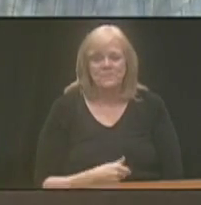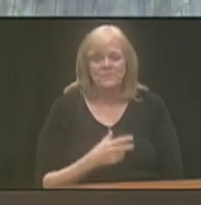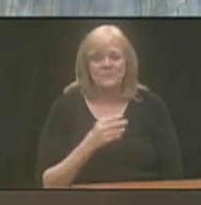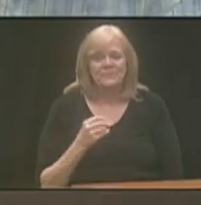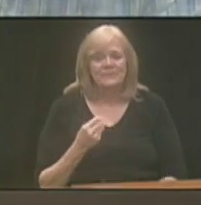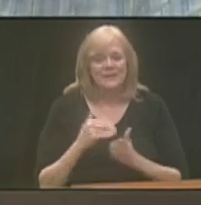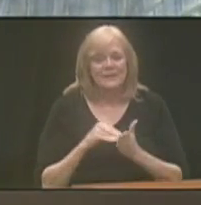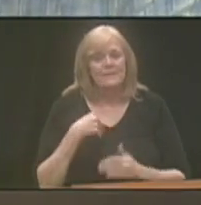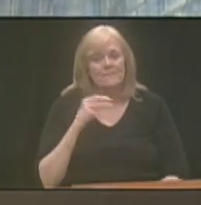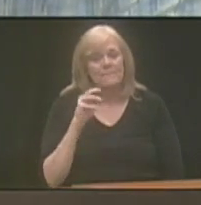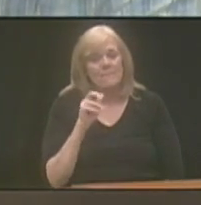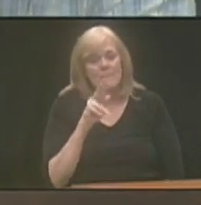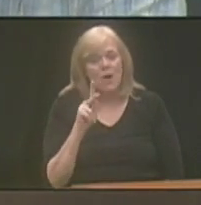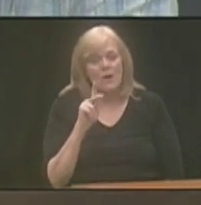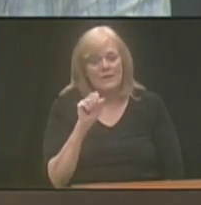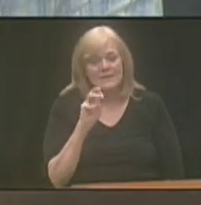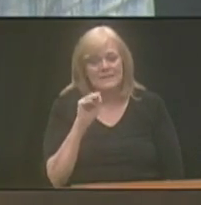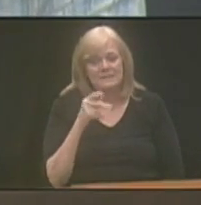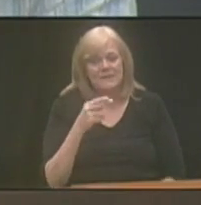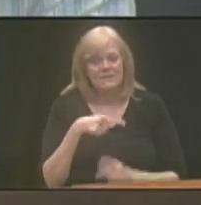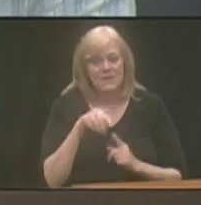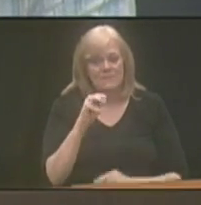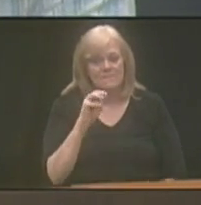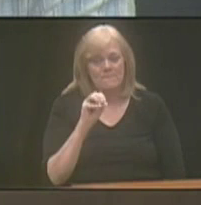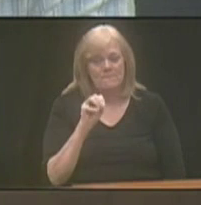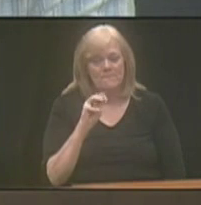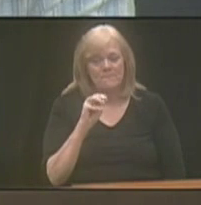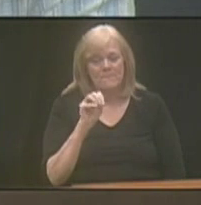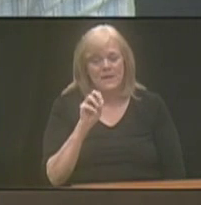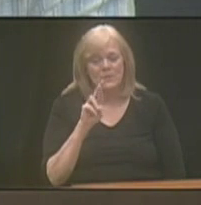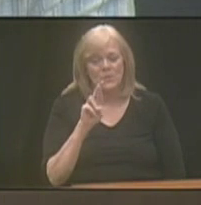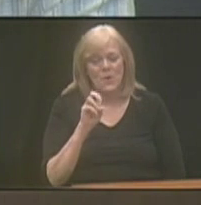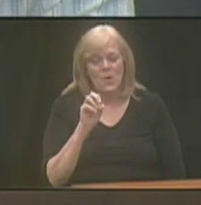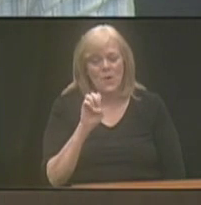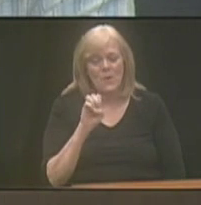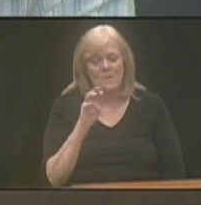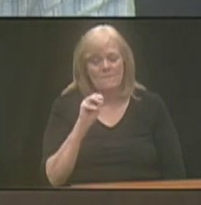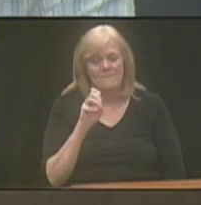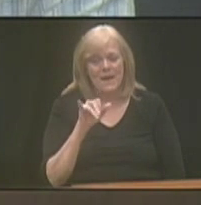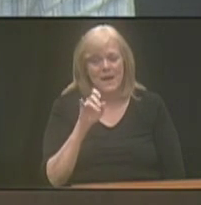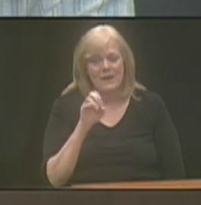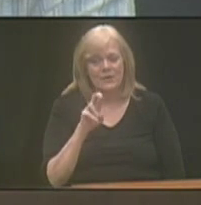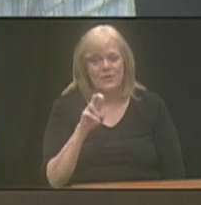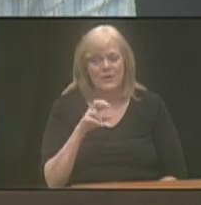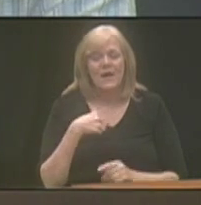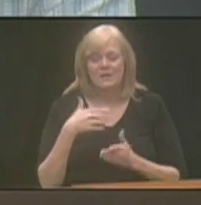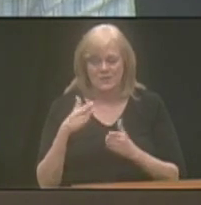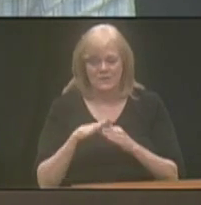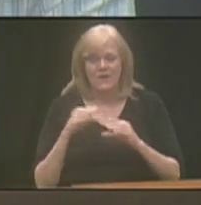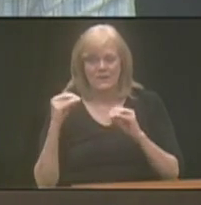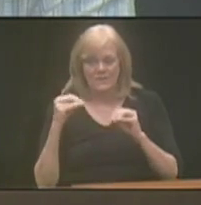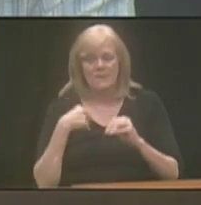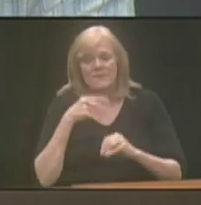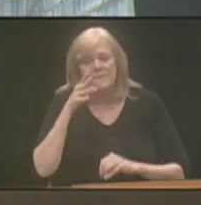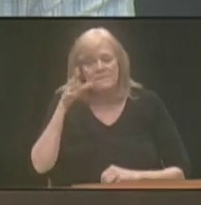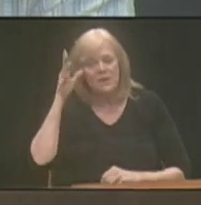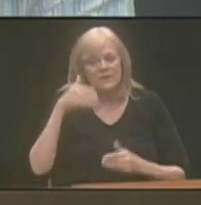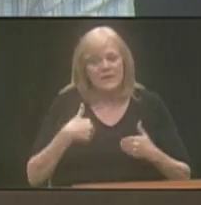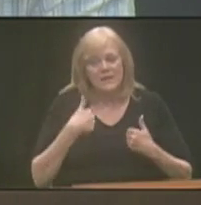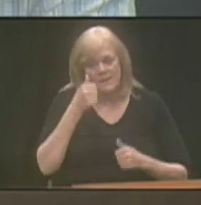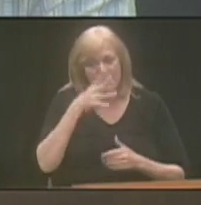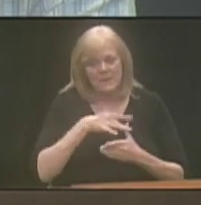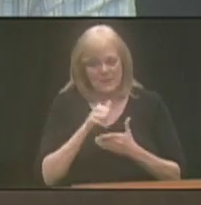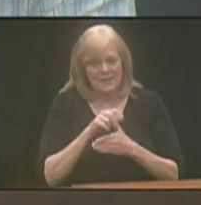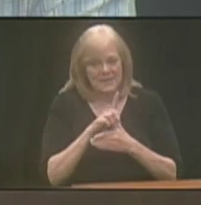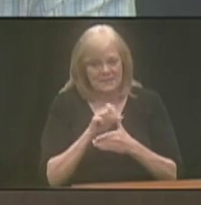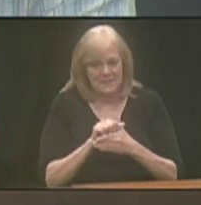And, again, I'm Mark Smith from the Monroe Meyer Institute. I do want to mention, too, in addition to serving on the faculty there, I'm also the parent of the young man with